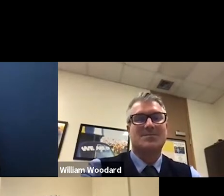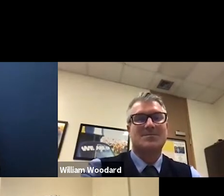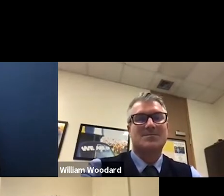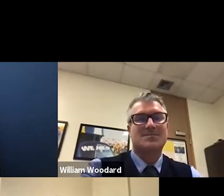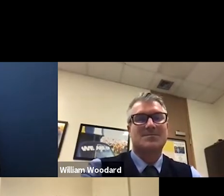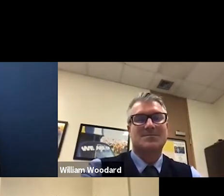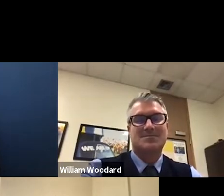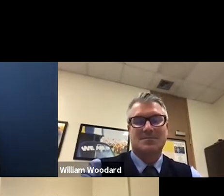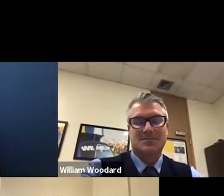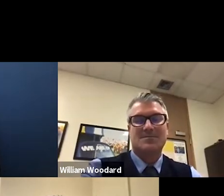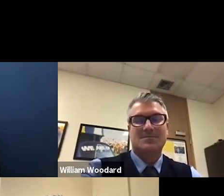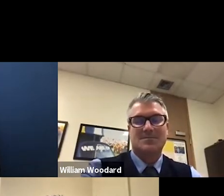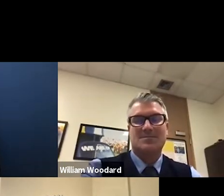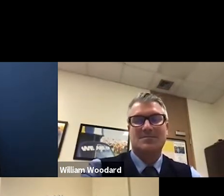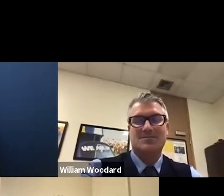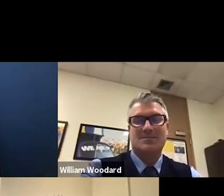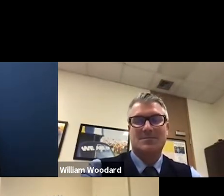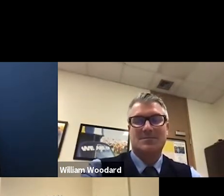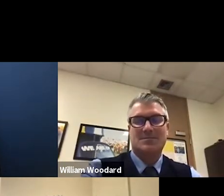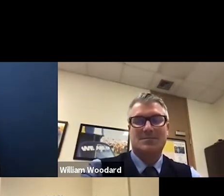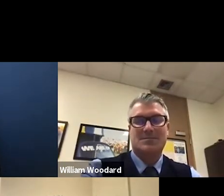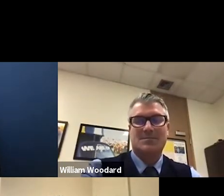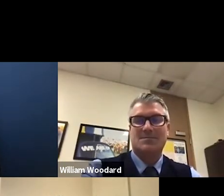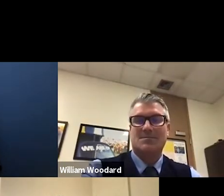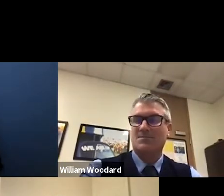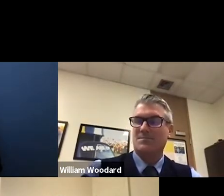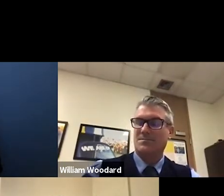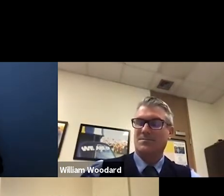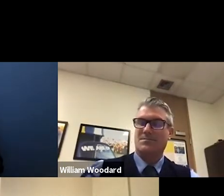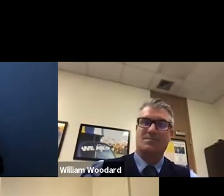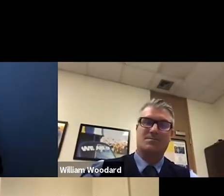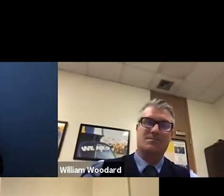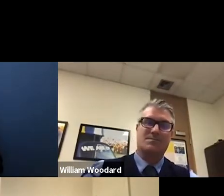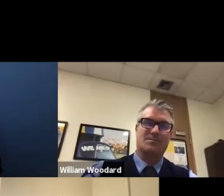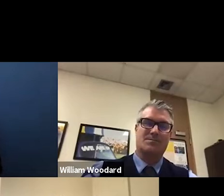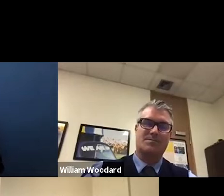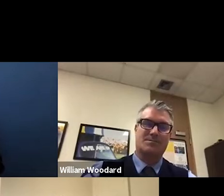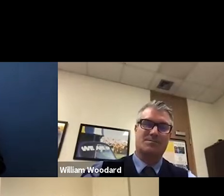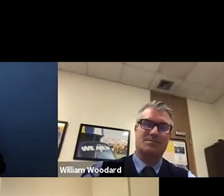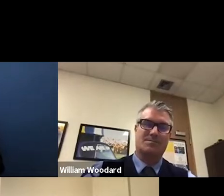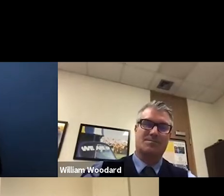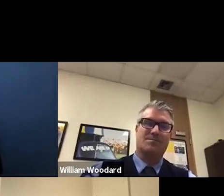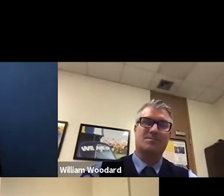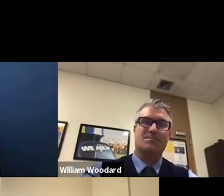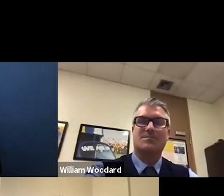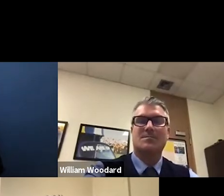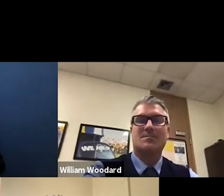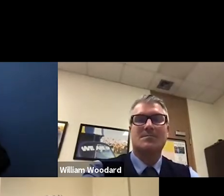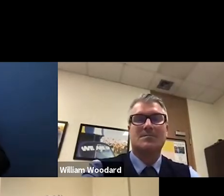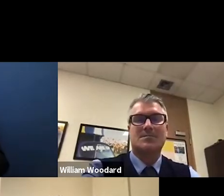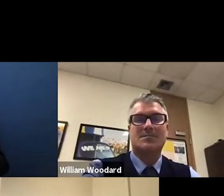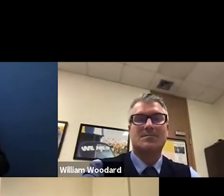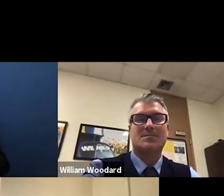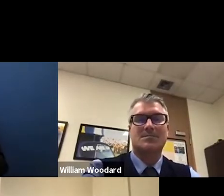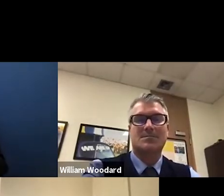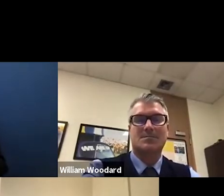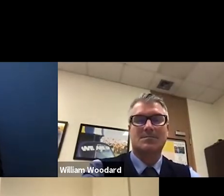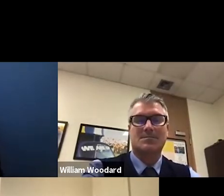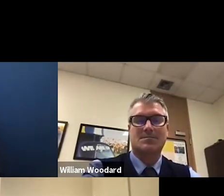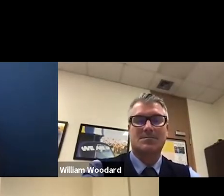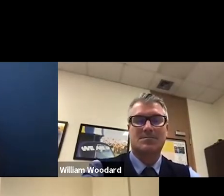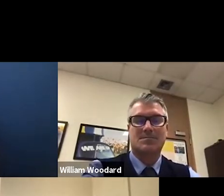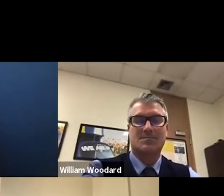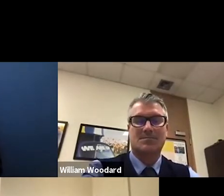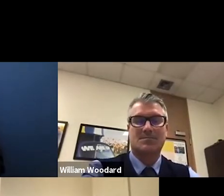pueblo's ninth grader who won the first place mathematic awards in broad calm masters the nation's premier middle school stem